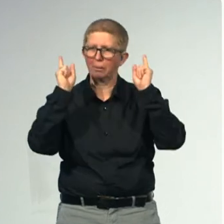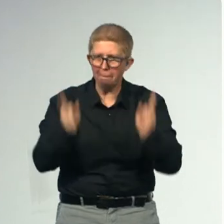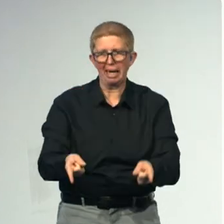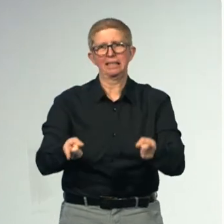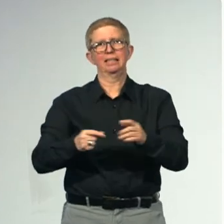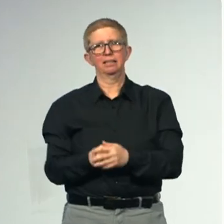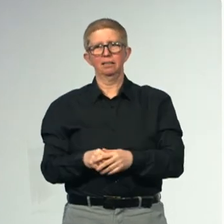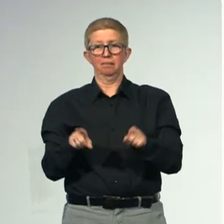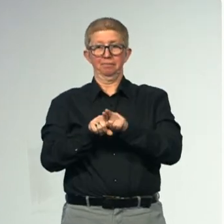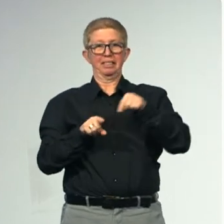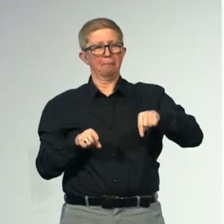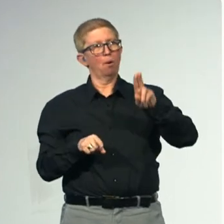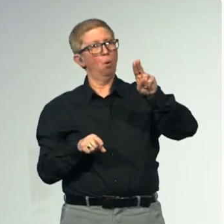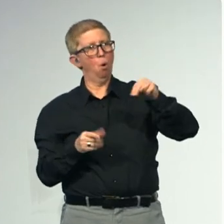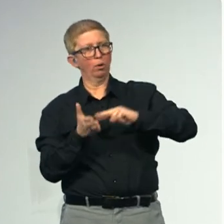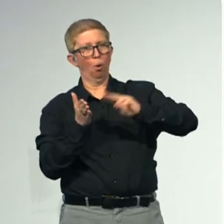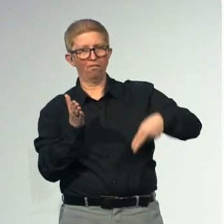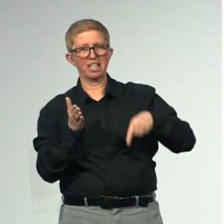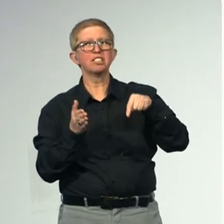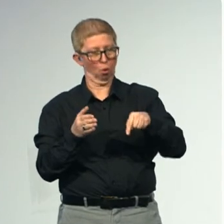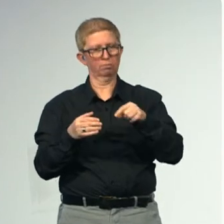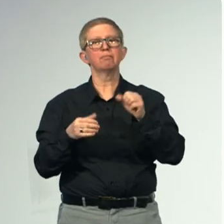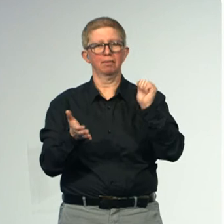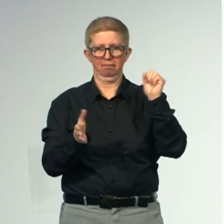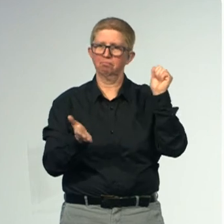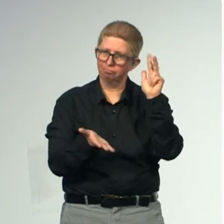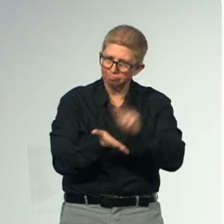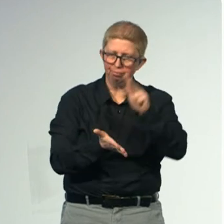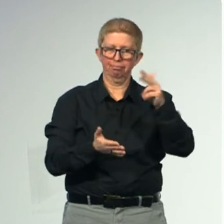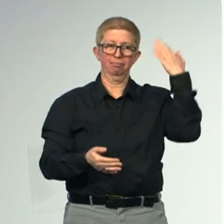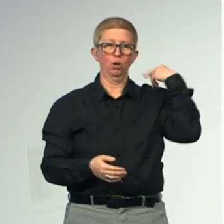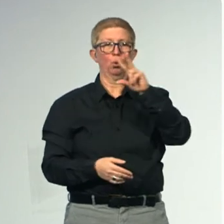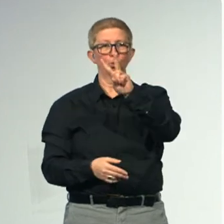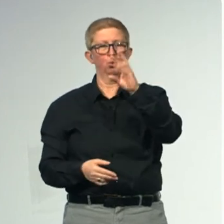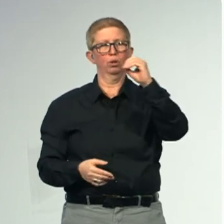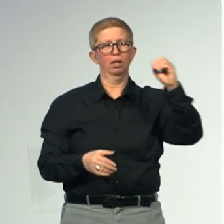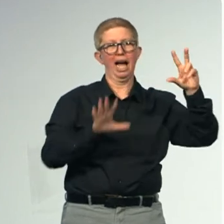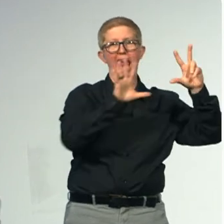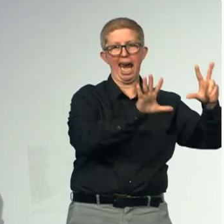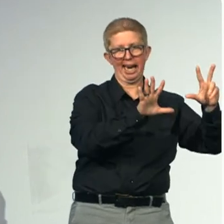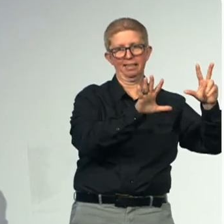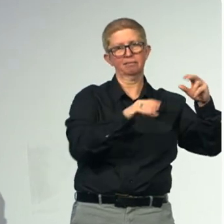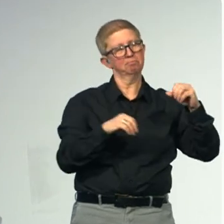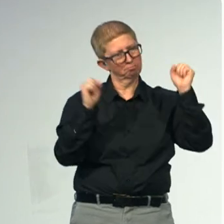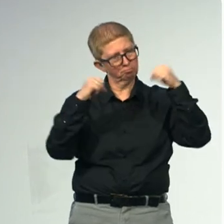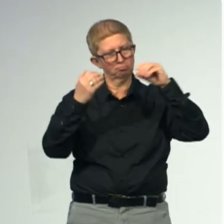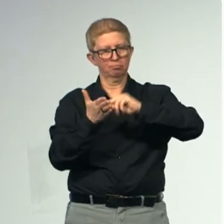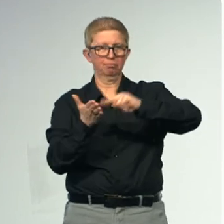2008, and the recently sworn-in government very clearly commits to its implementation.